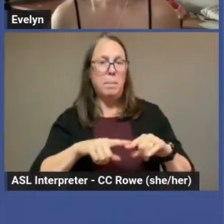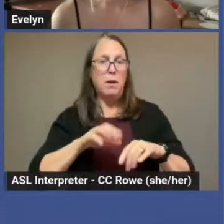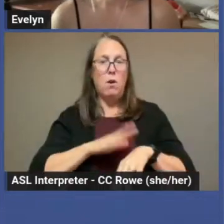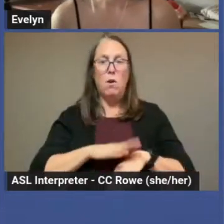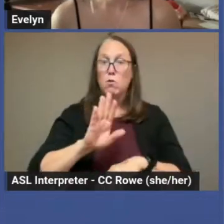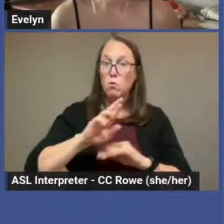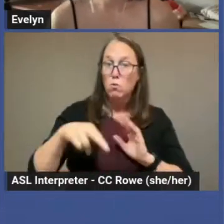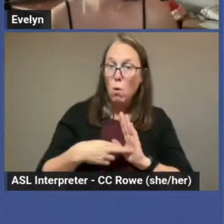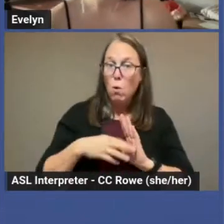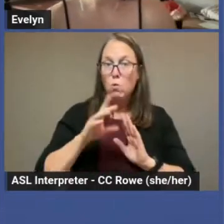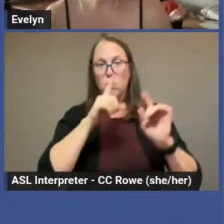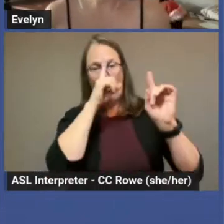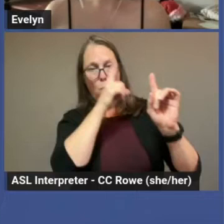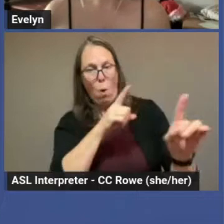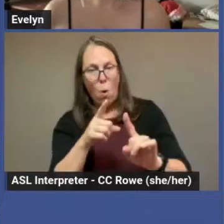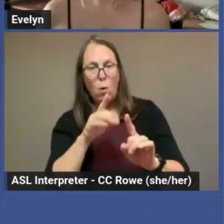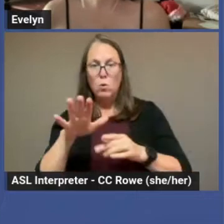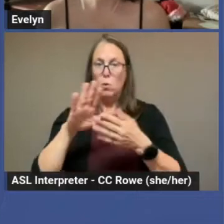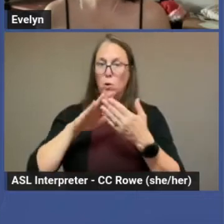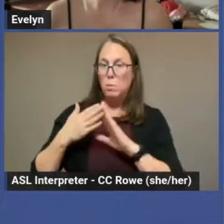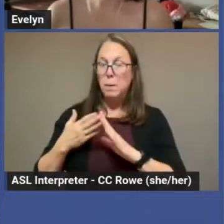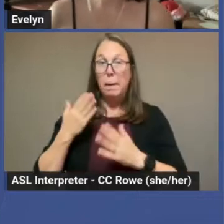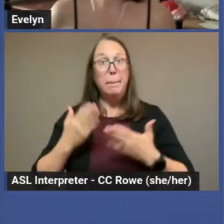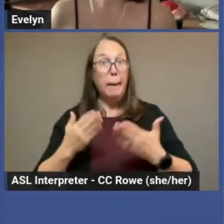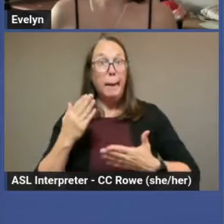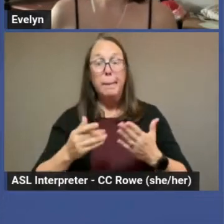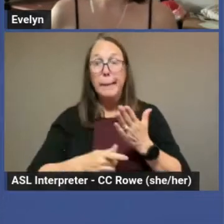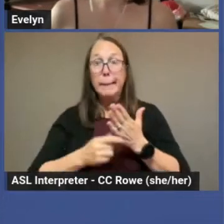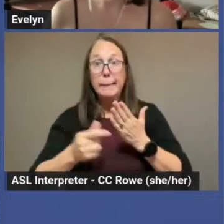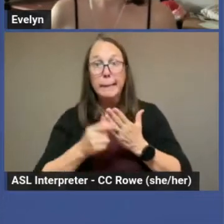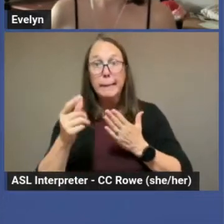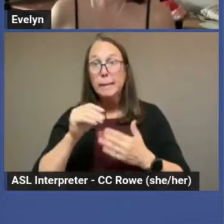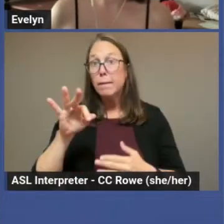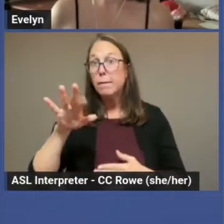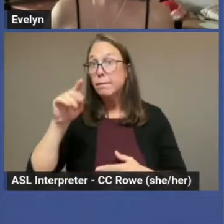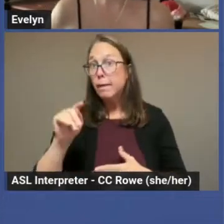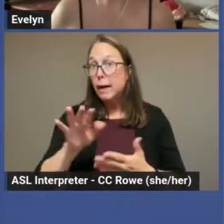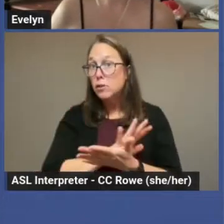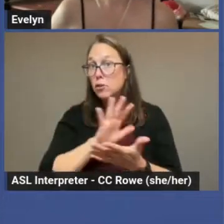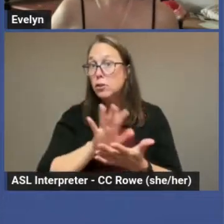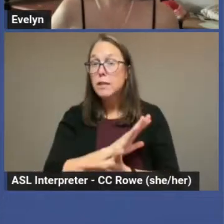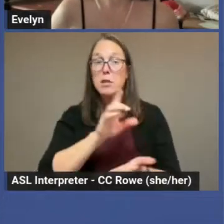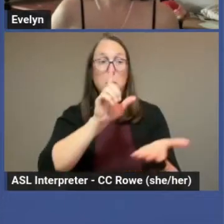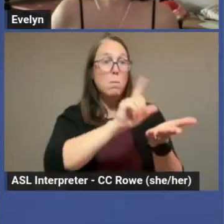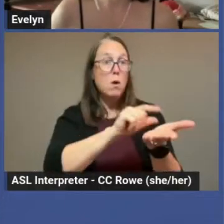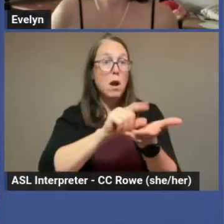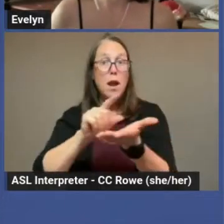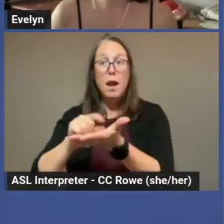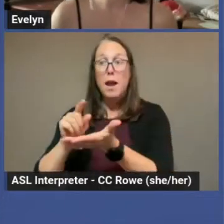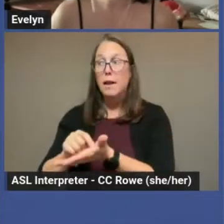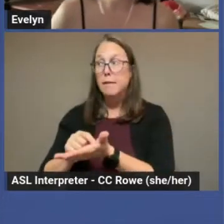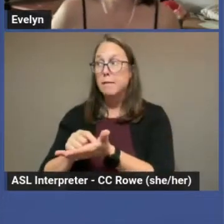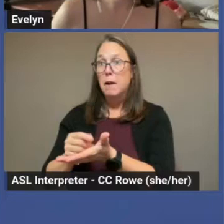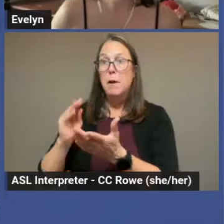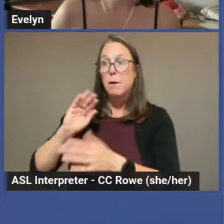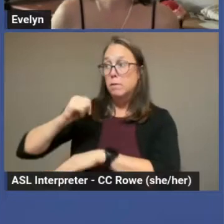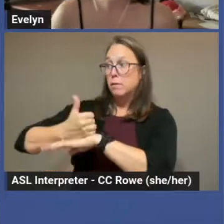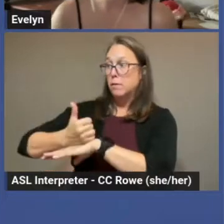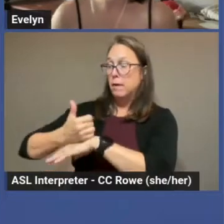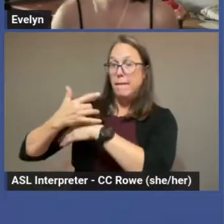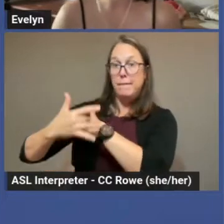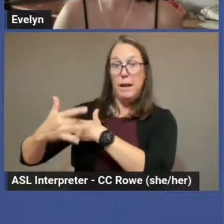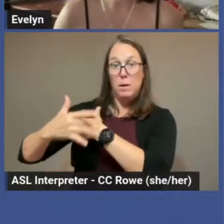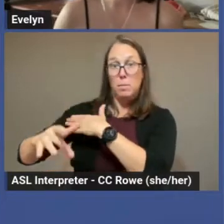may look like printing off zines and fact sheets that you find online and having them available in community spaces,